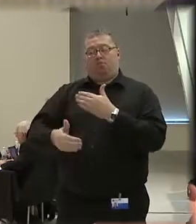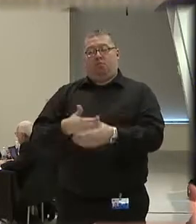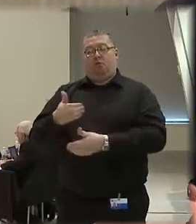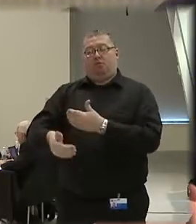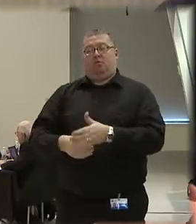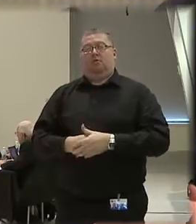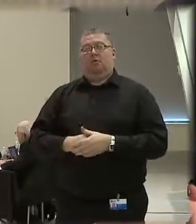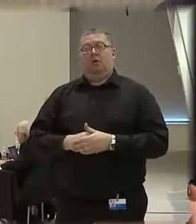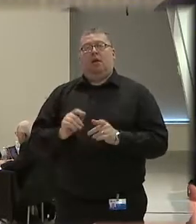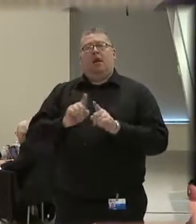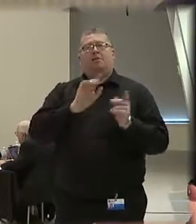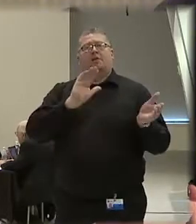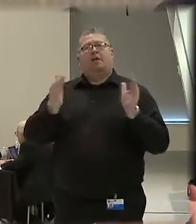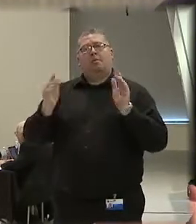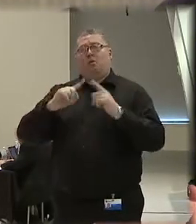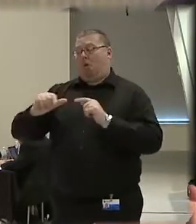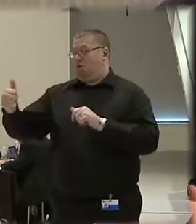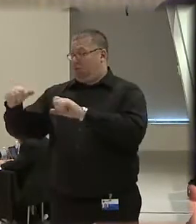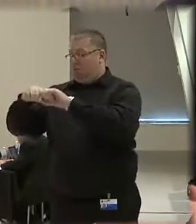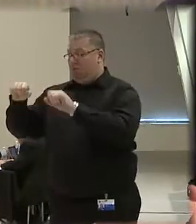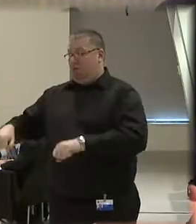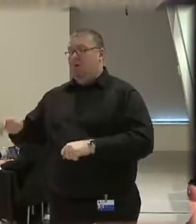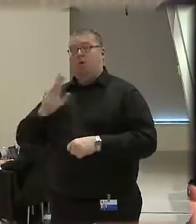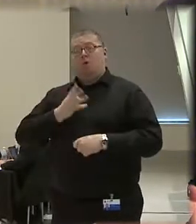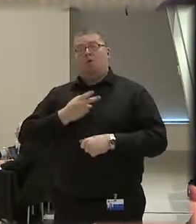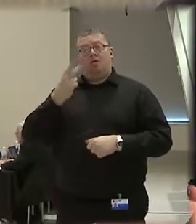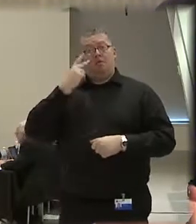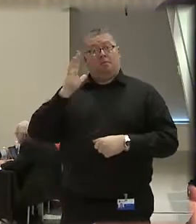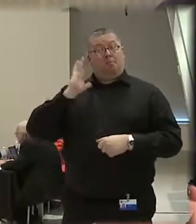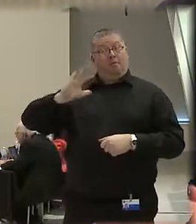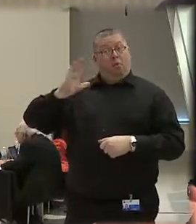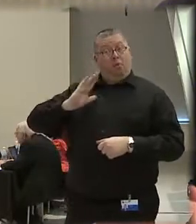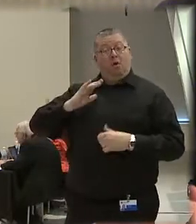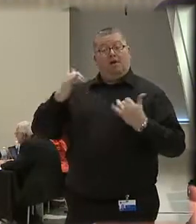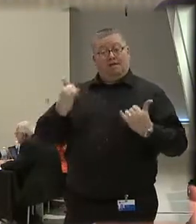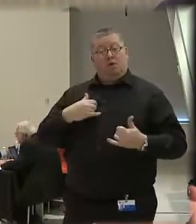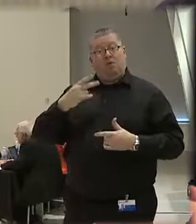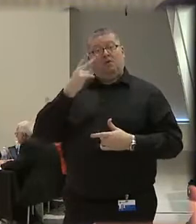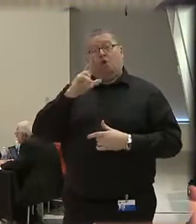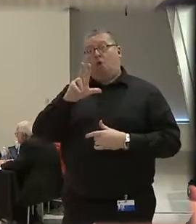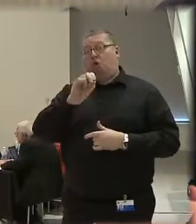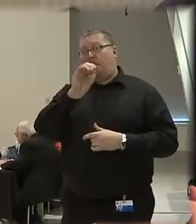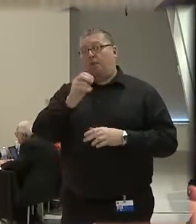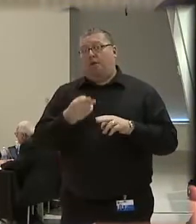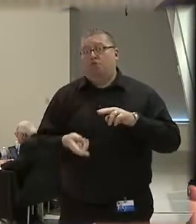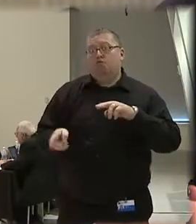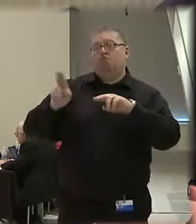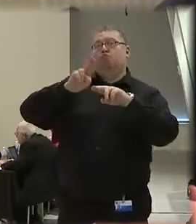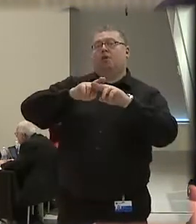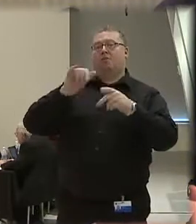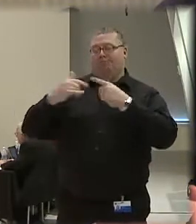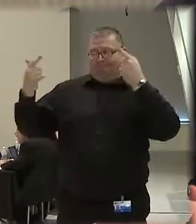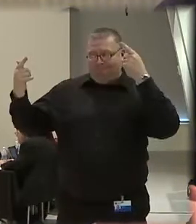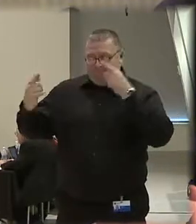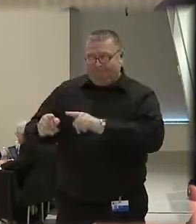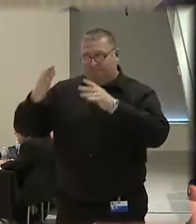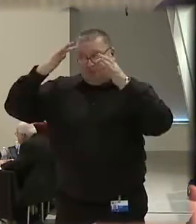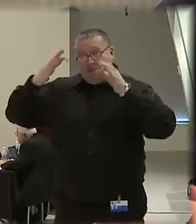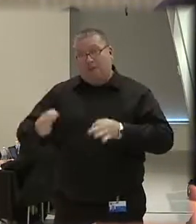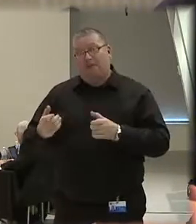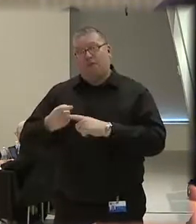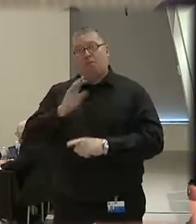As compared to other systems we had in place previously, we've seen a 30% increase in sanctions coming from the board